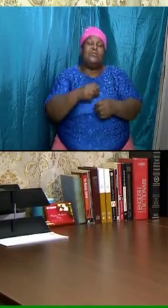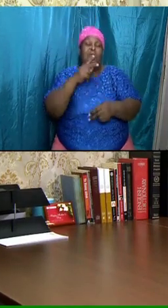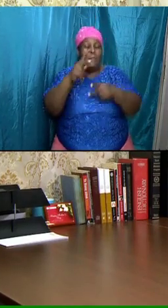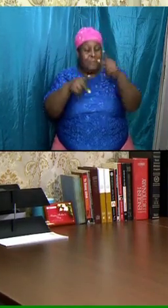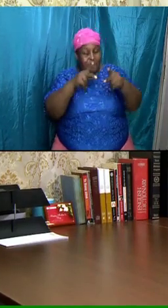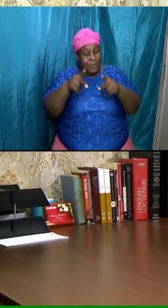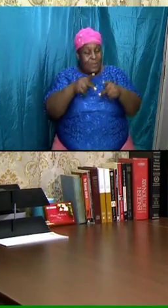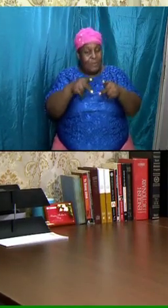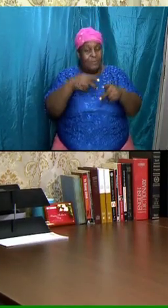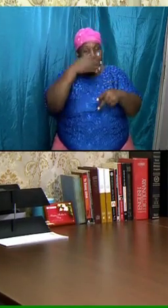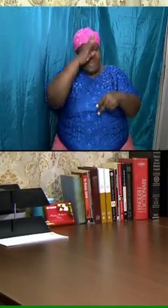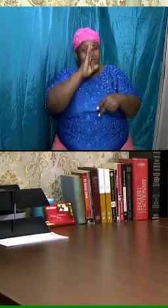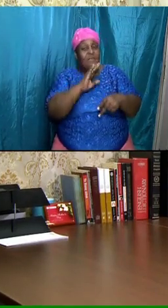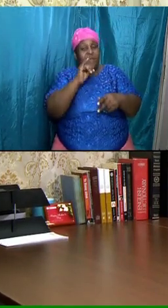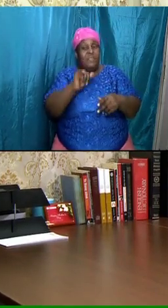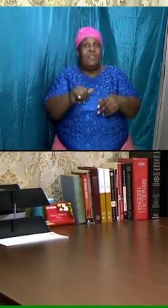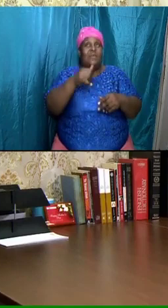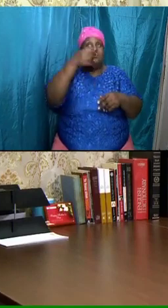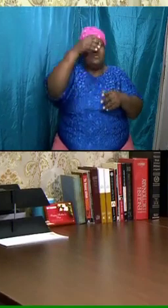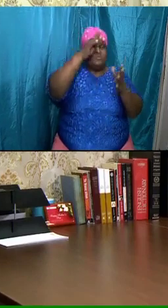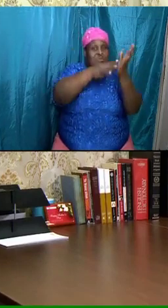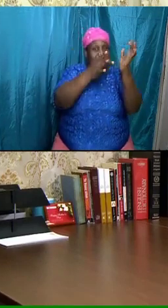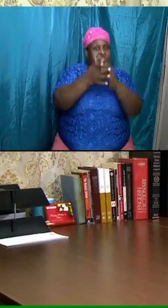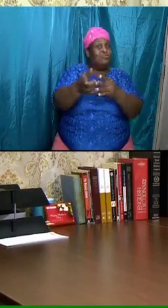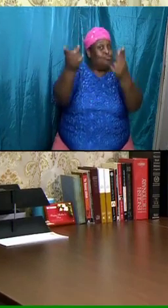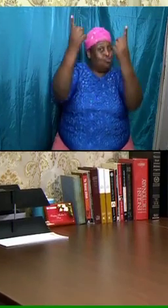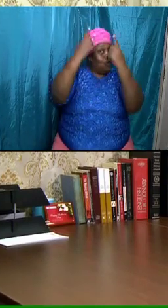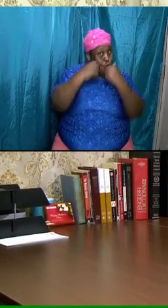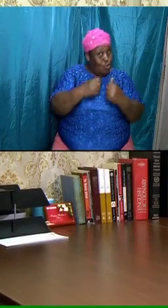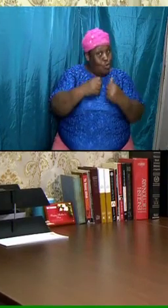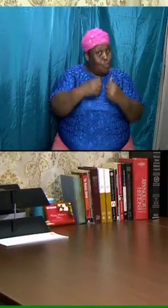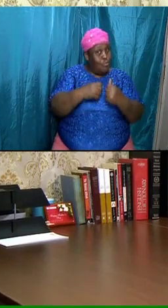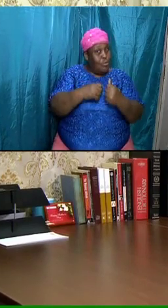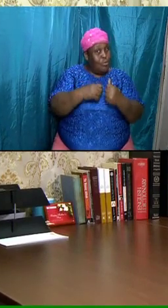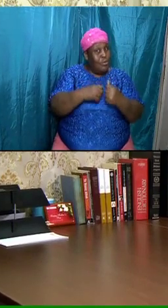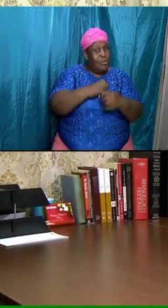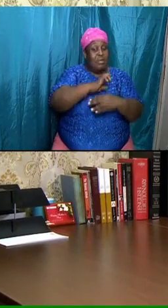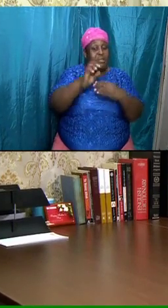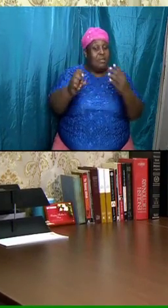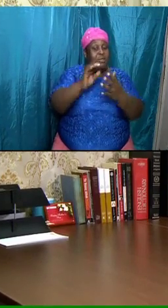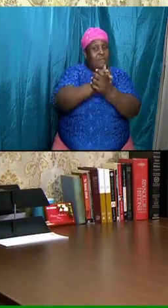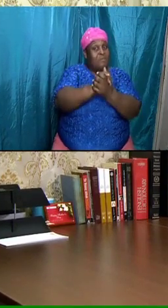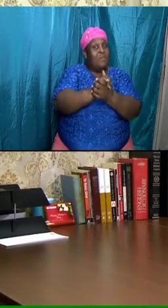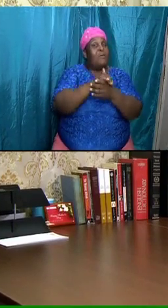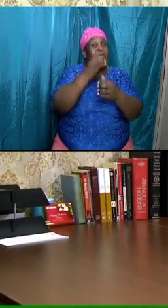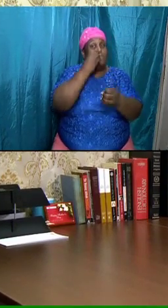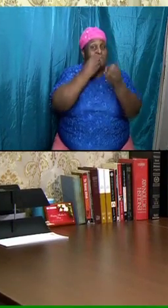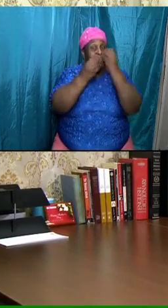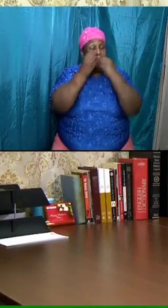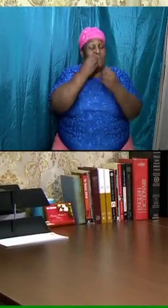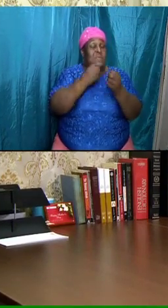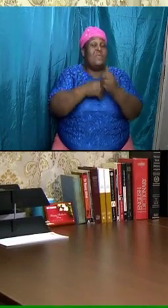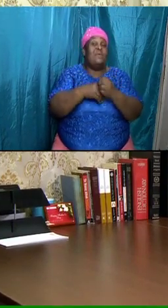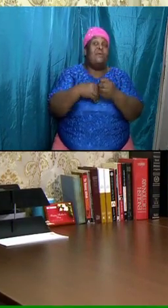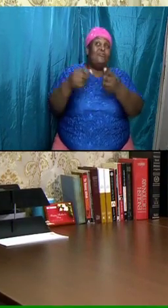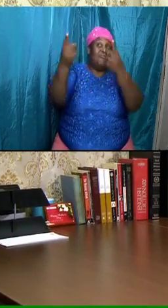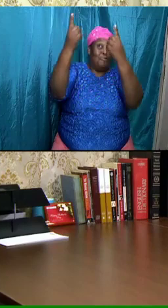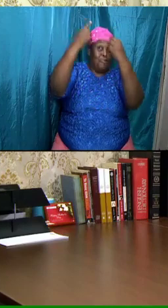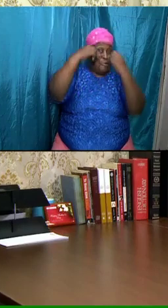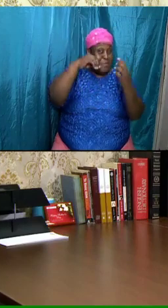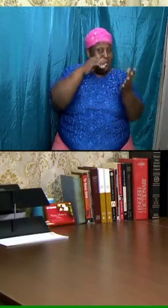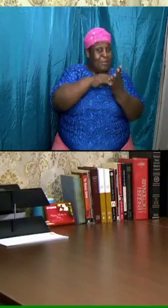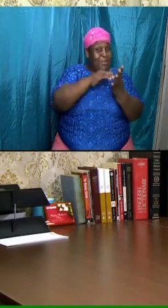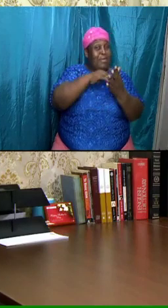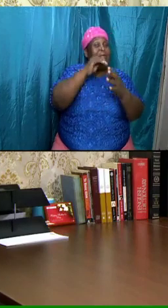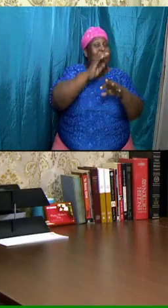for at the end of the marriage supper and when all that is over he is going to be coming back to this